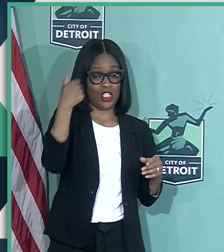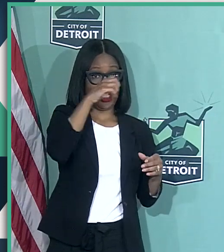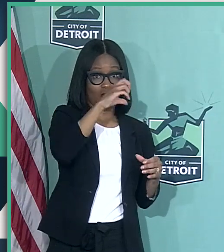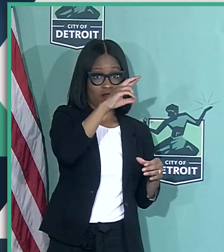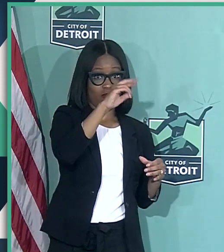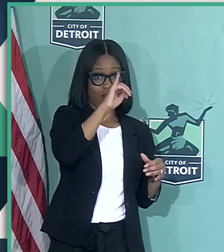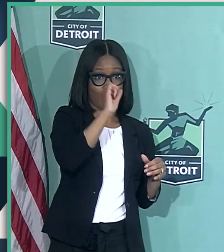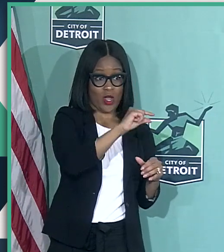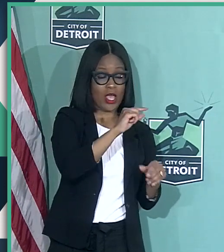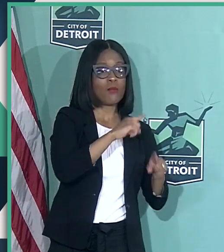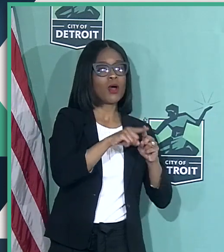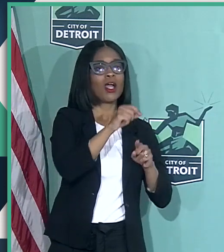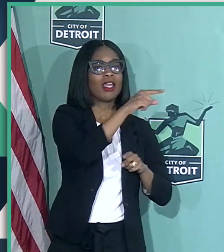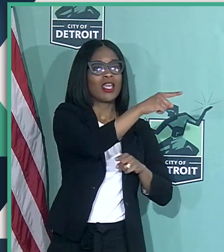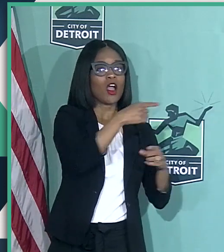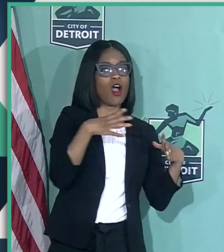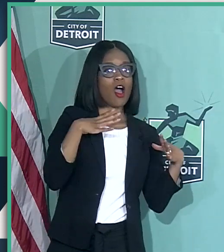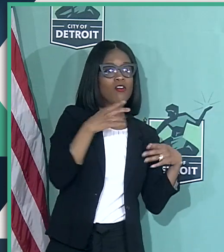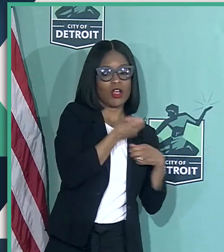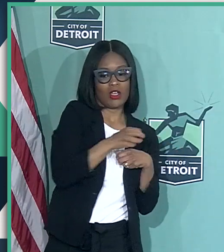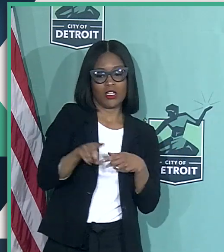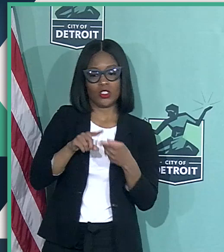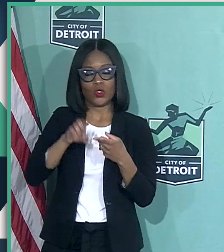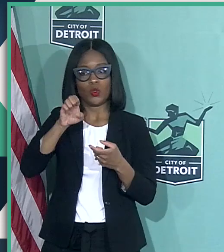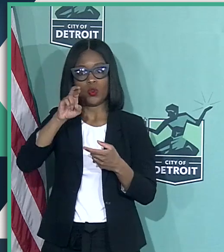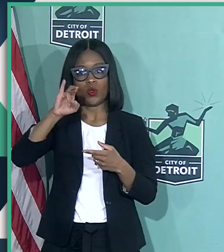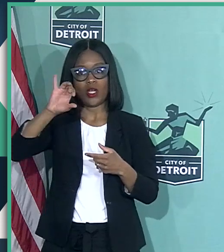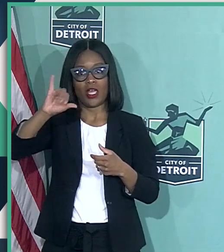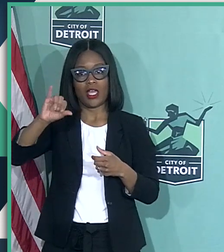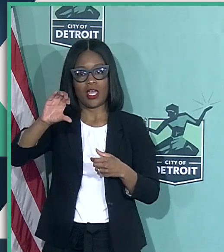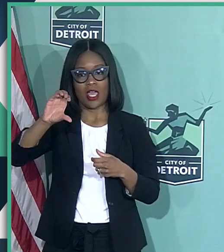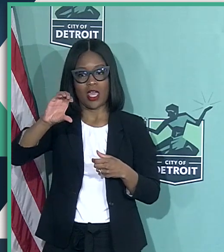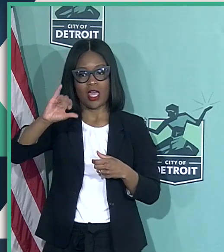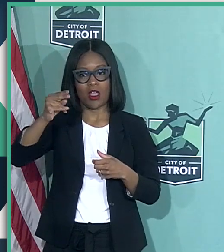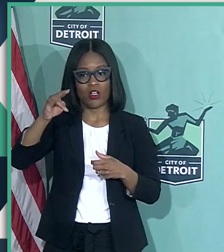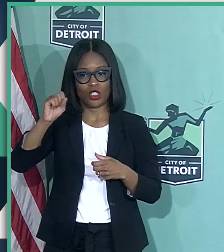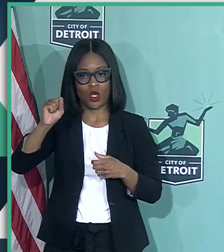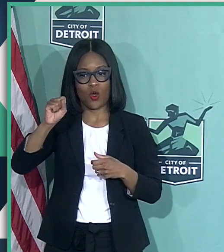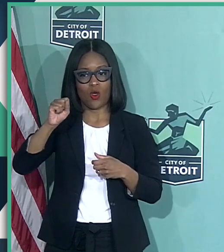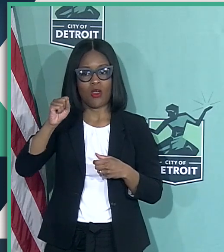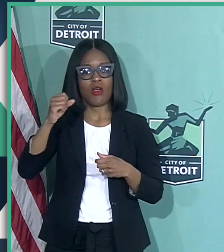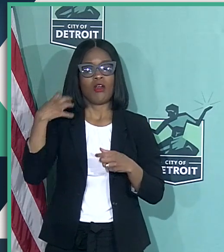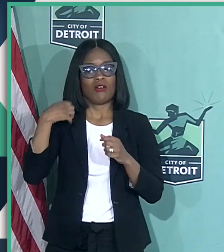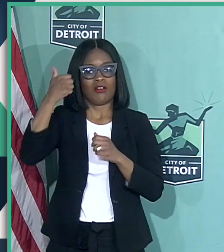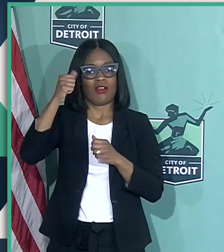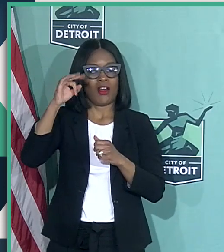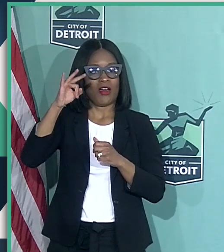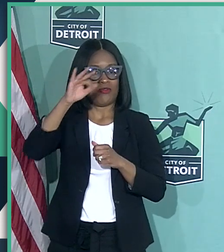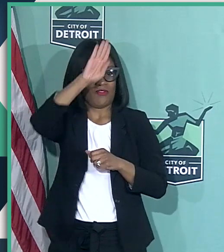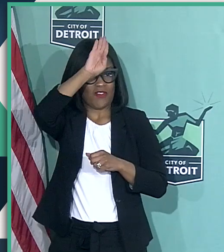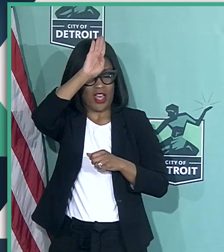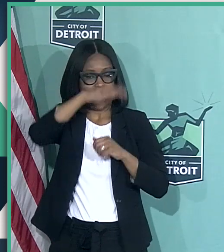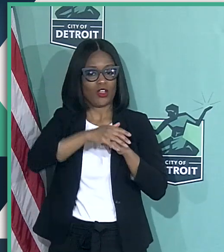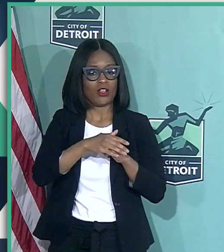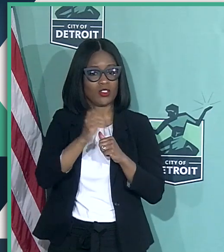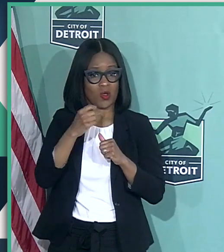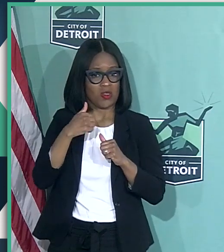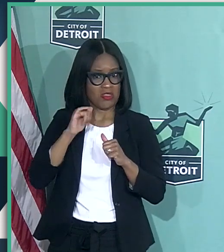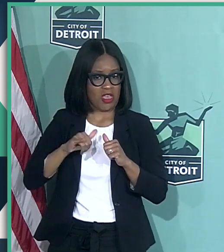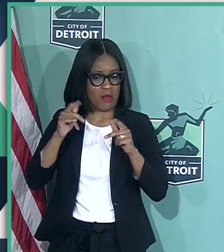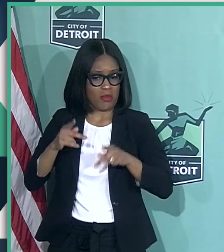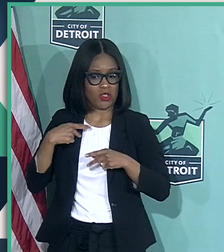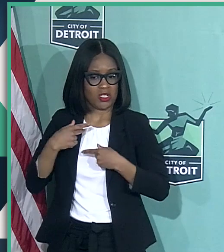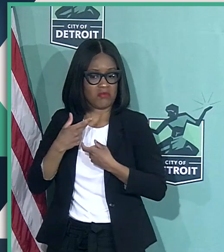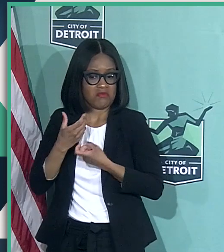off with coronavirus, I switched that to Eric Jones, the commissioner of the fire department, who was the person I was most confident